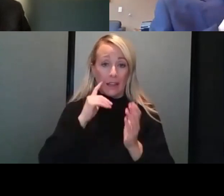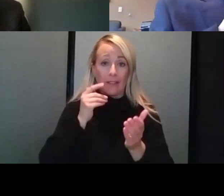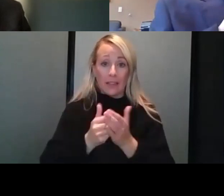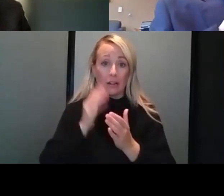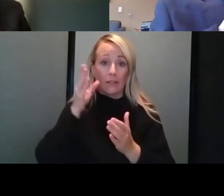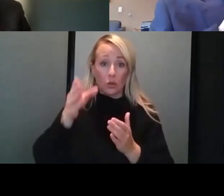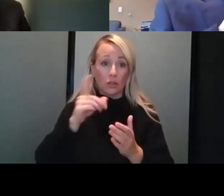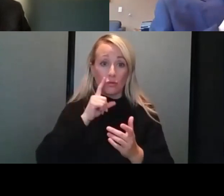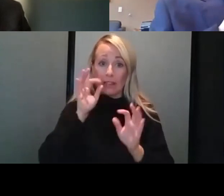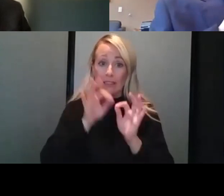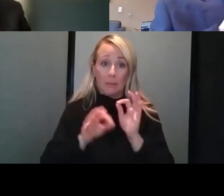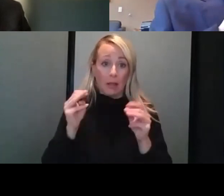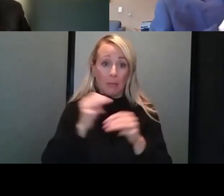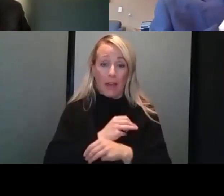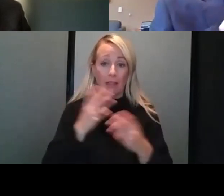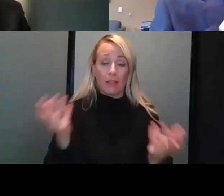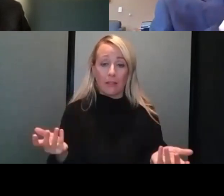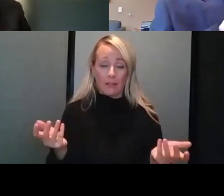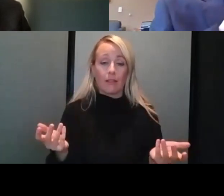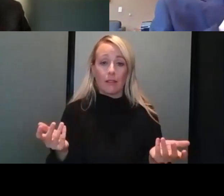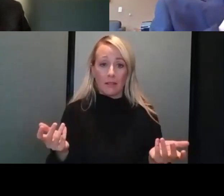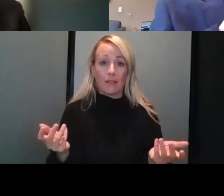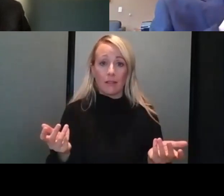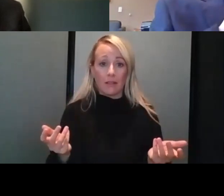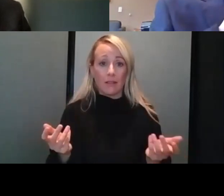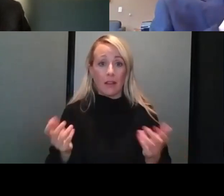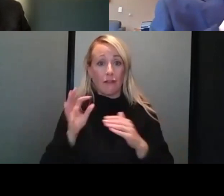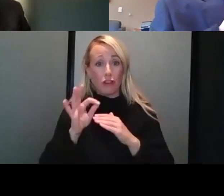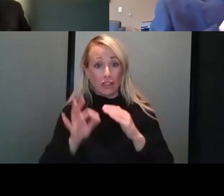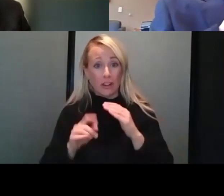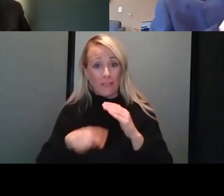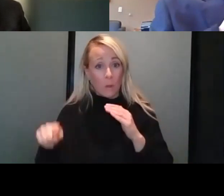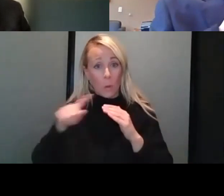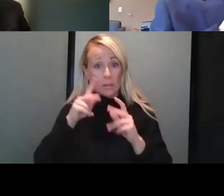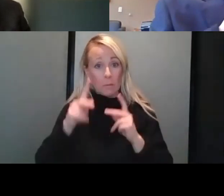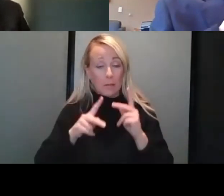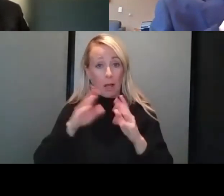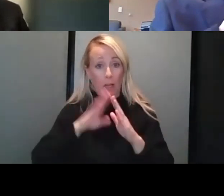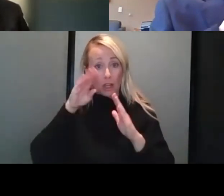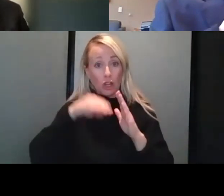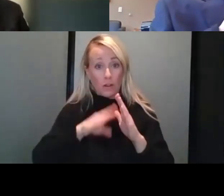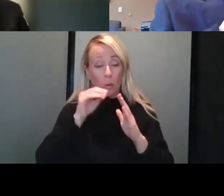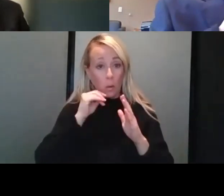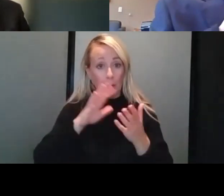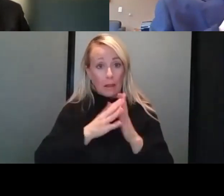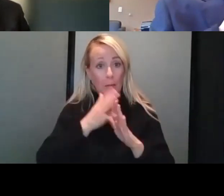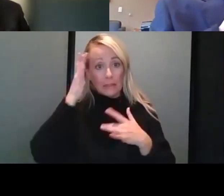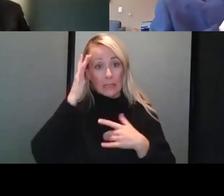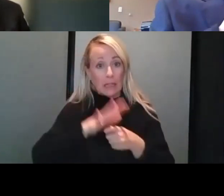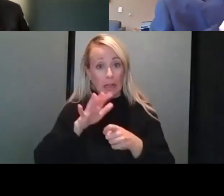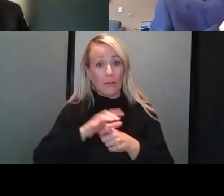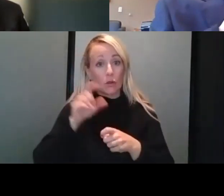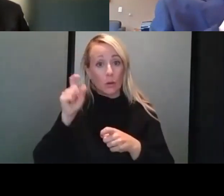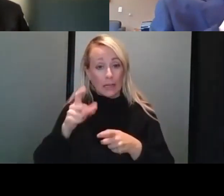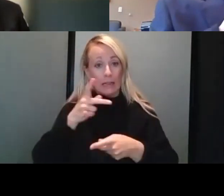really simple math. A fraction of, of all those people on the epidemic curve are going to get sick enough to need care,